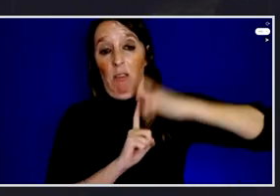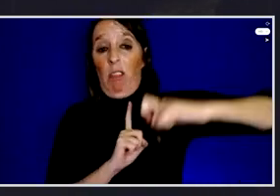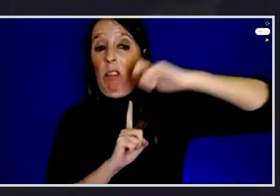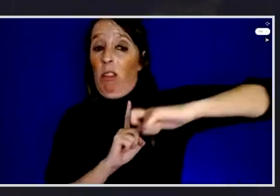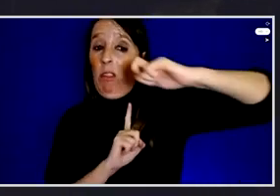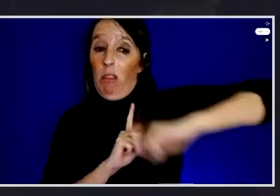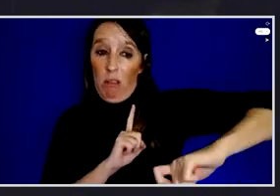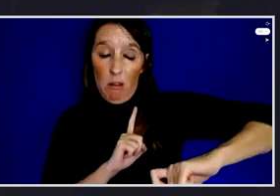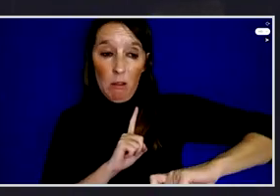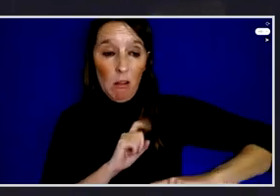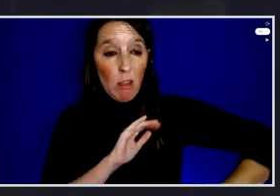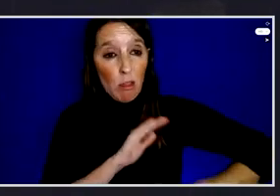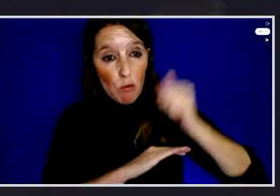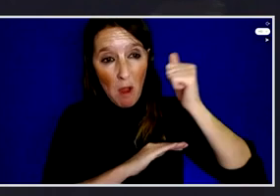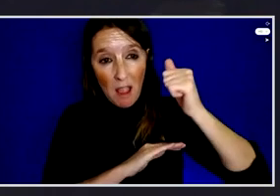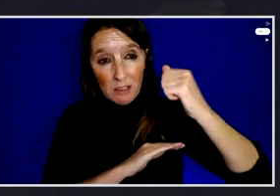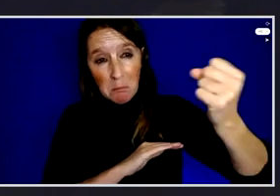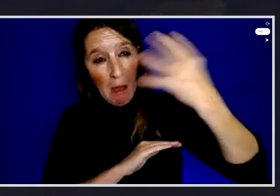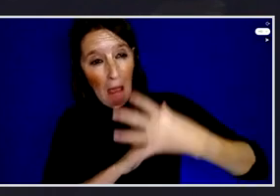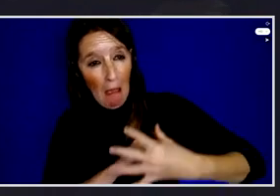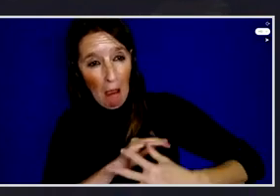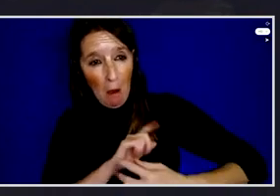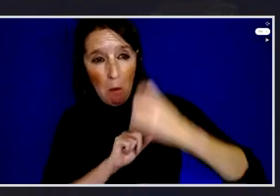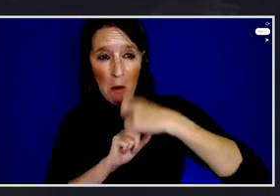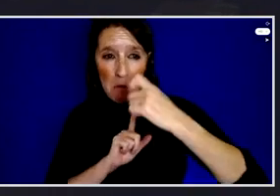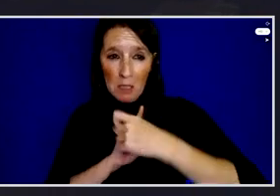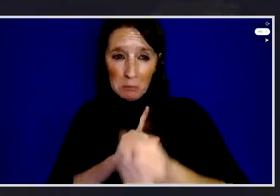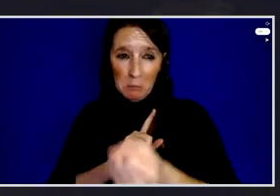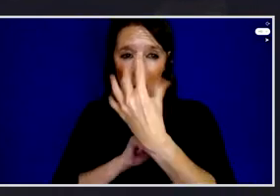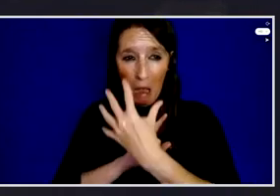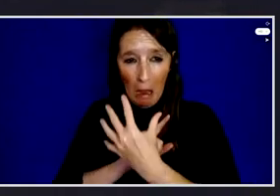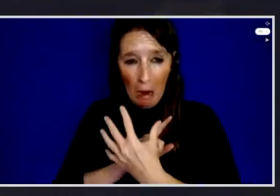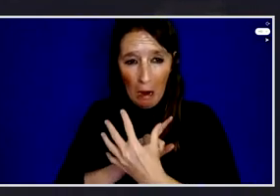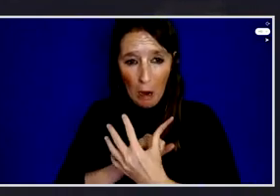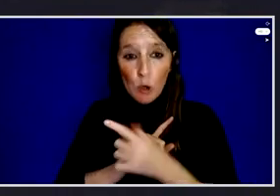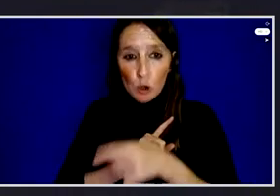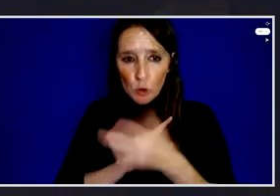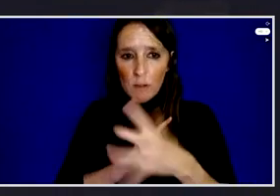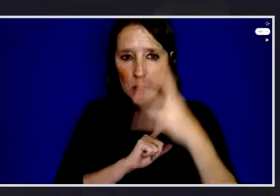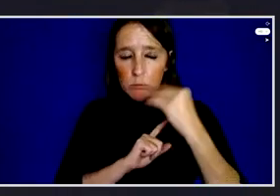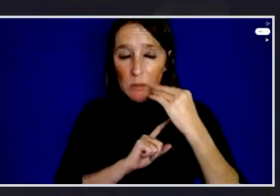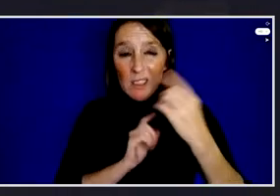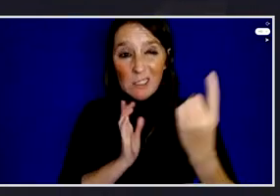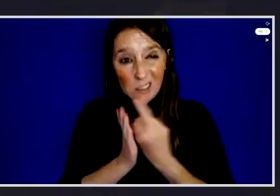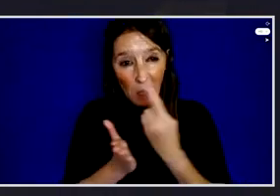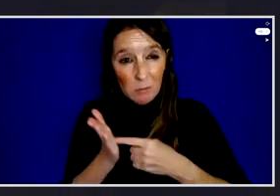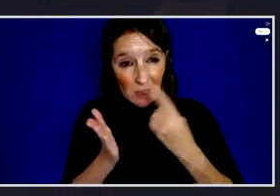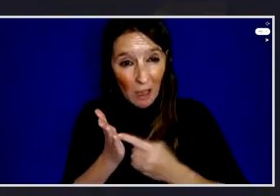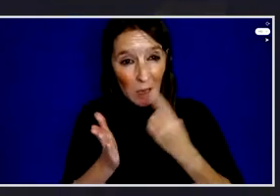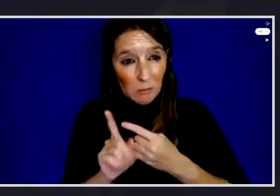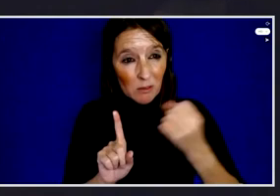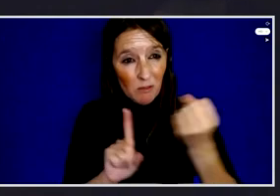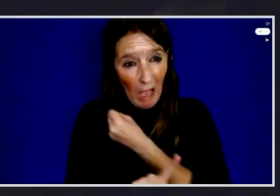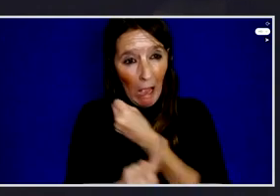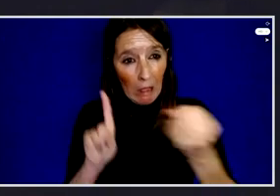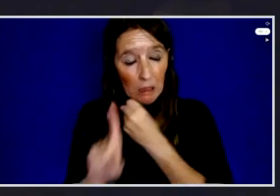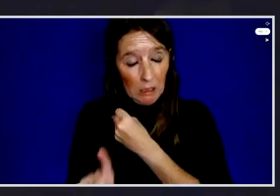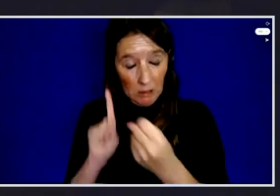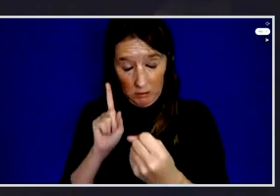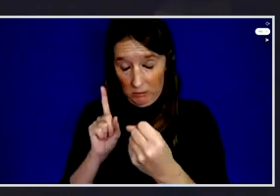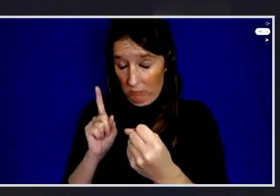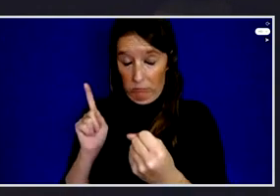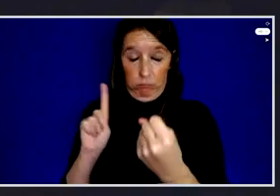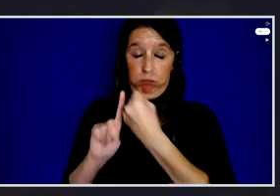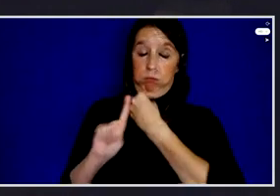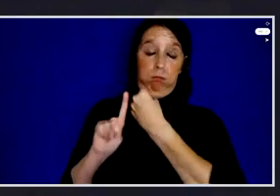harassment, sometimes even violence. What is it that